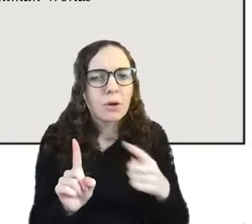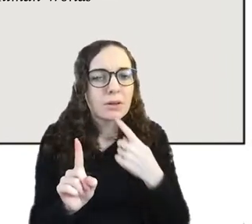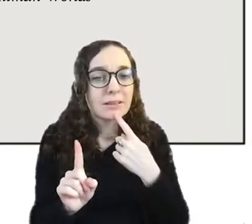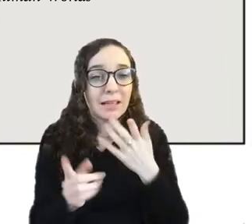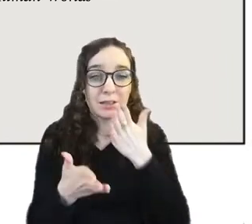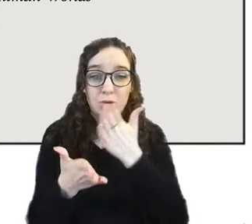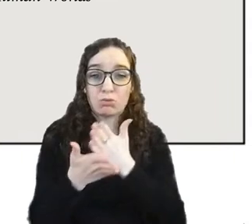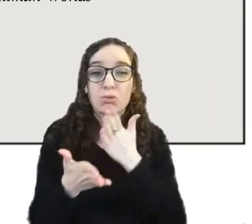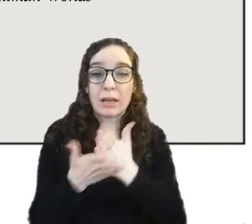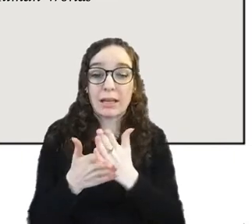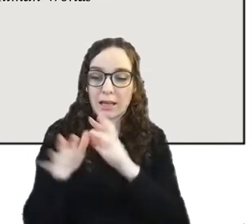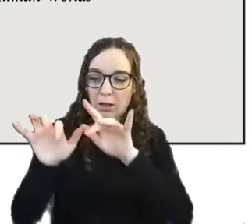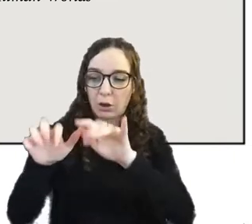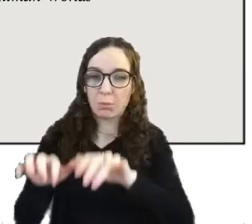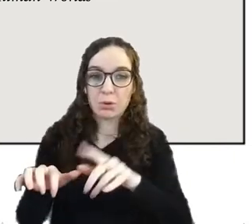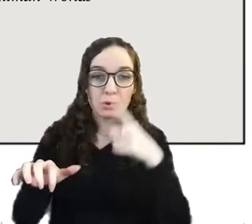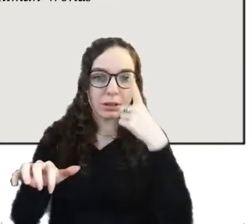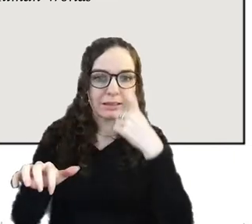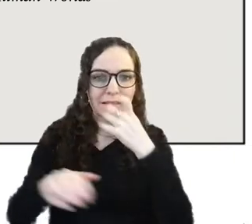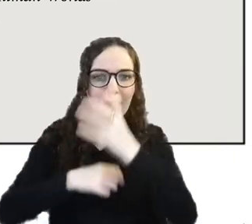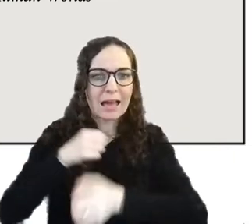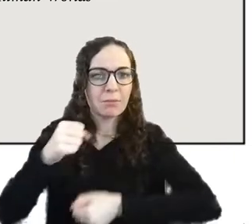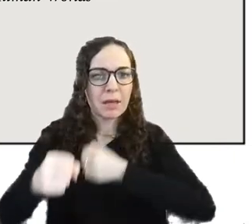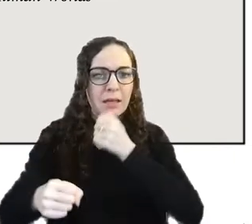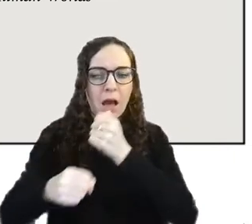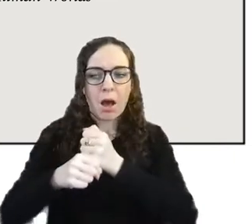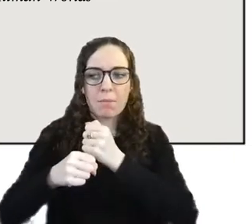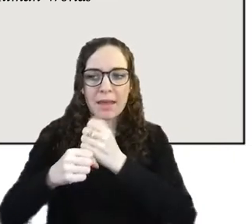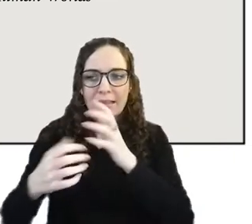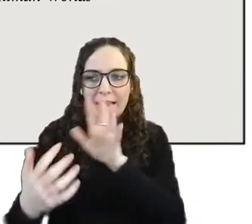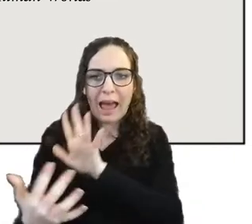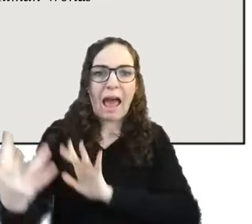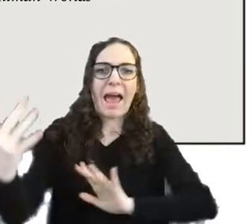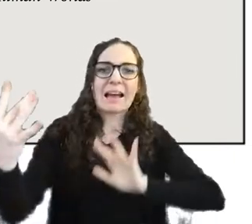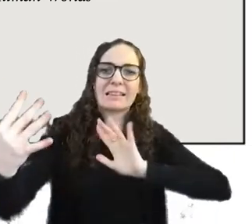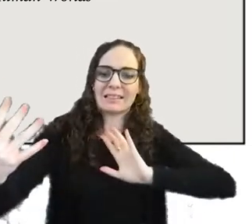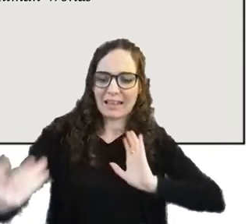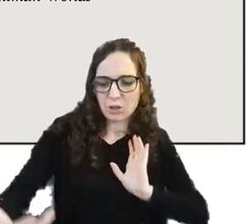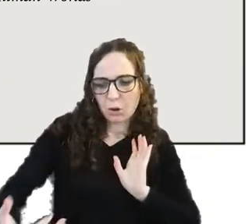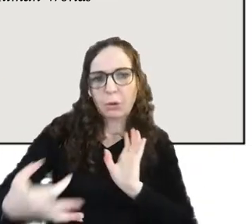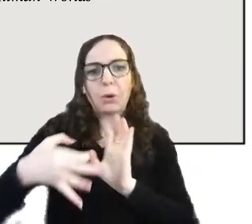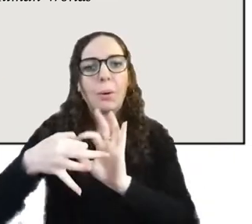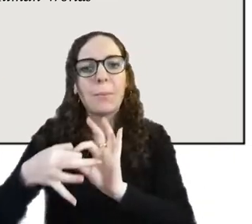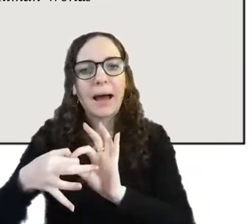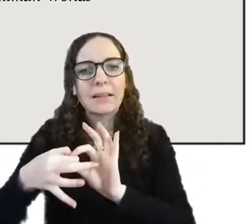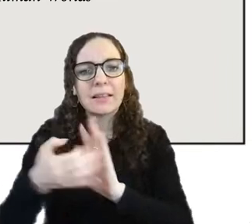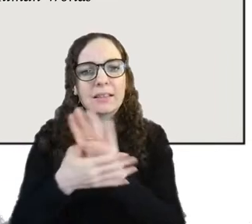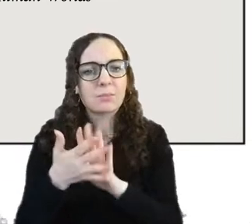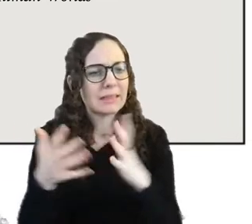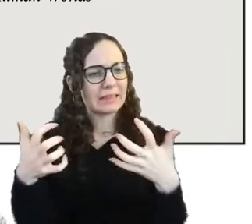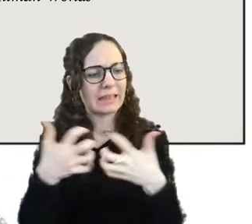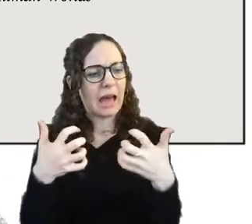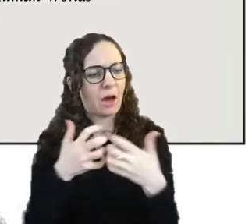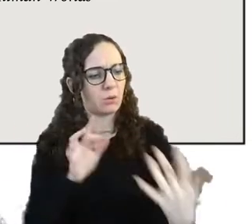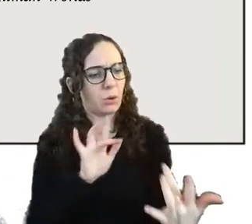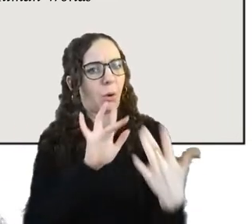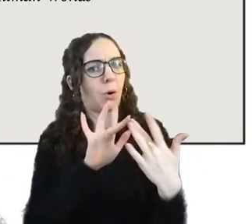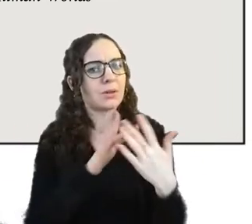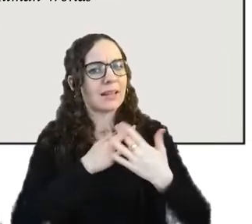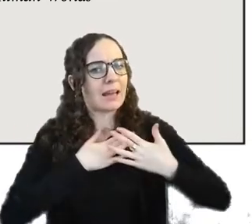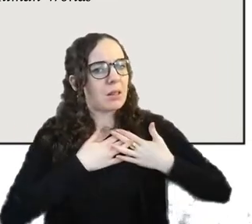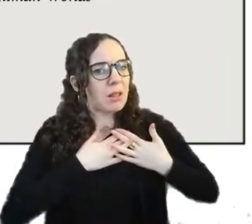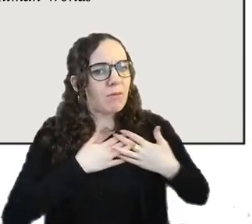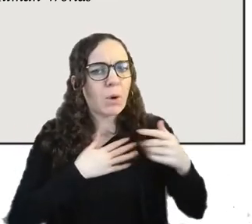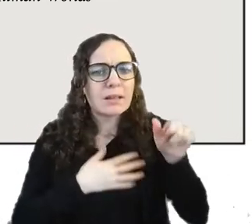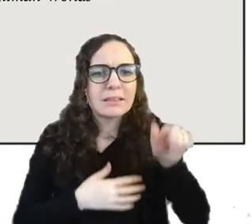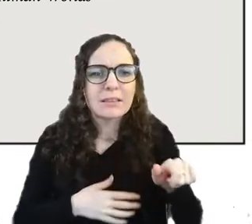companions for people trying to keep in touch with dislocated networks of loved ones and how touch touch